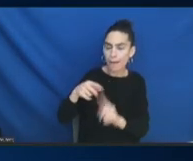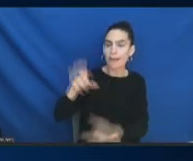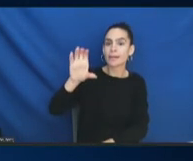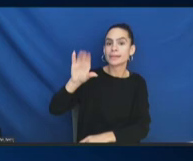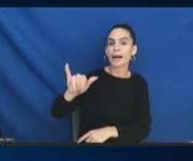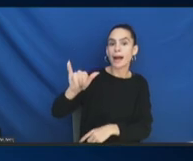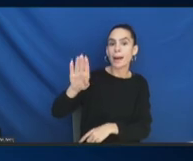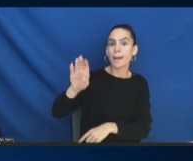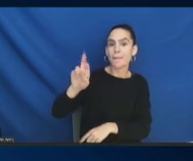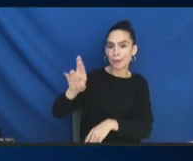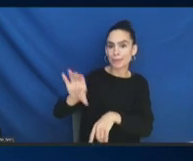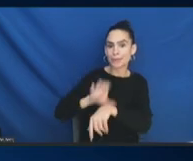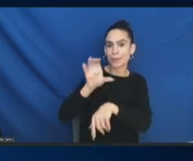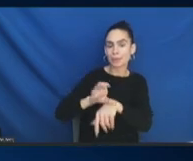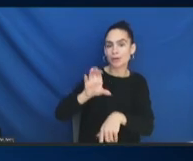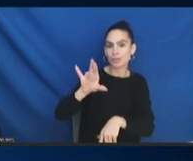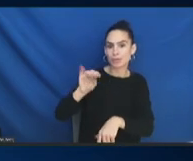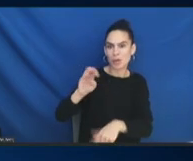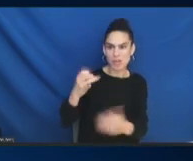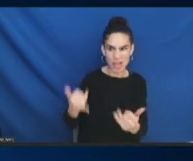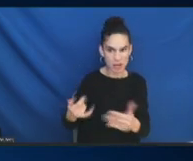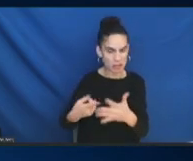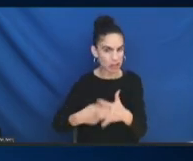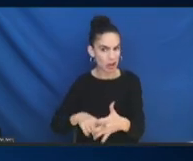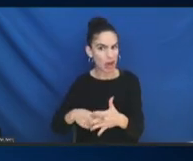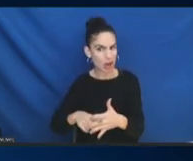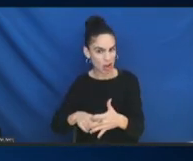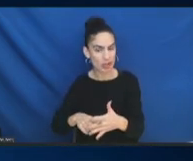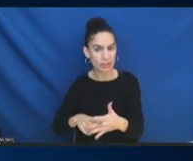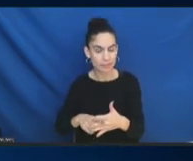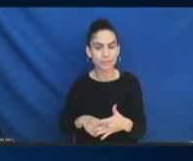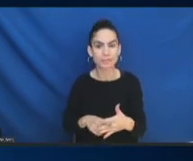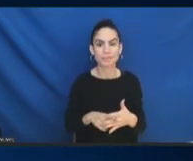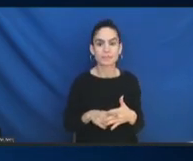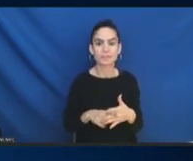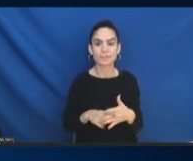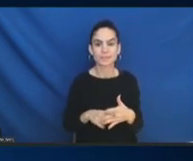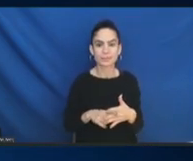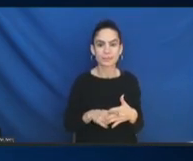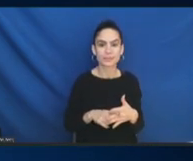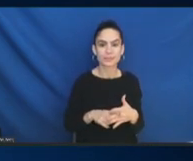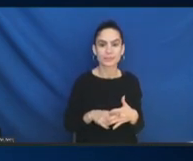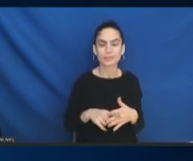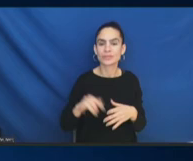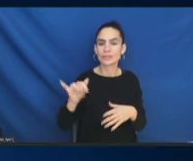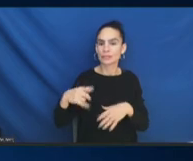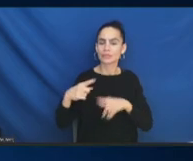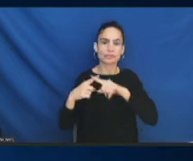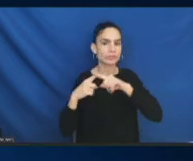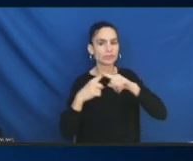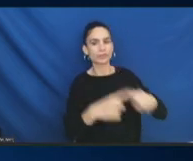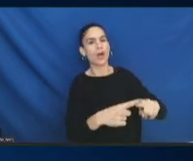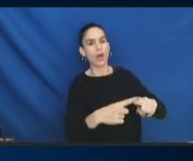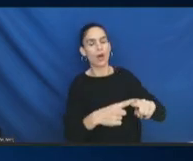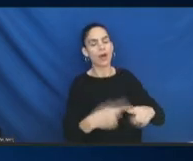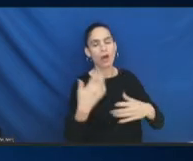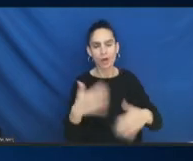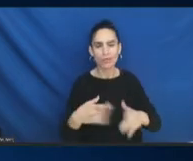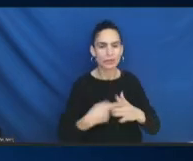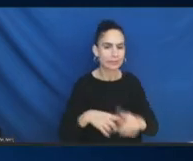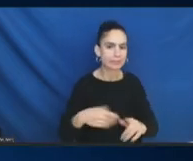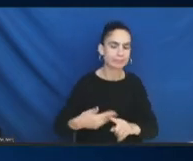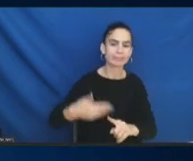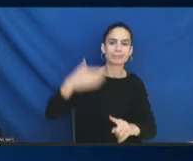targeting can start so much earlier and then ultimately manifest itself into physical